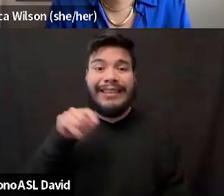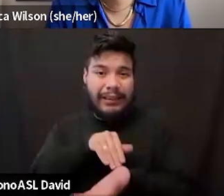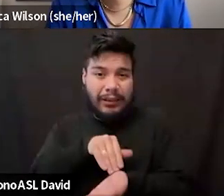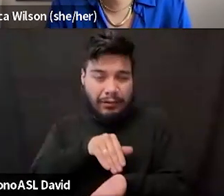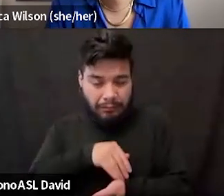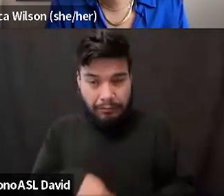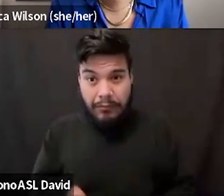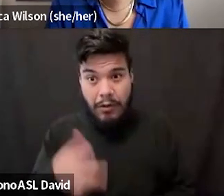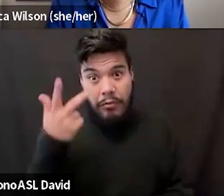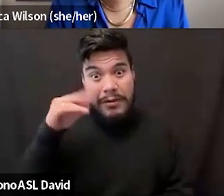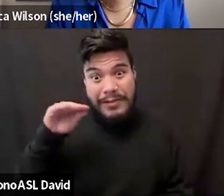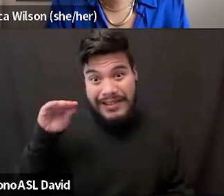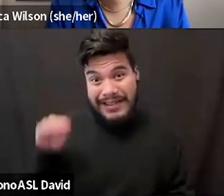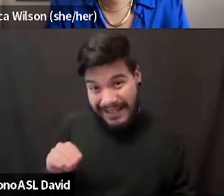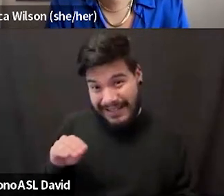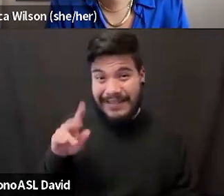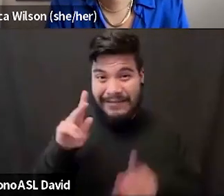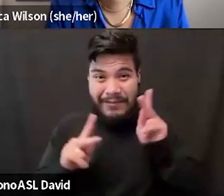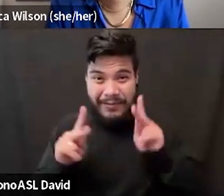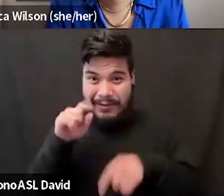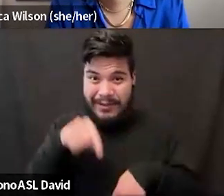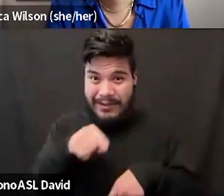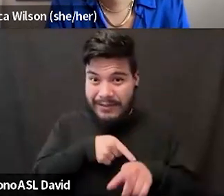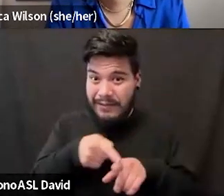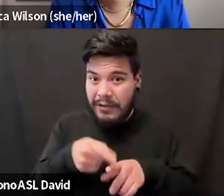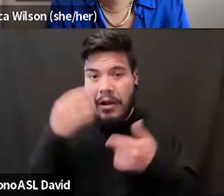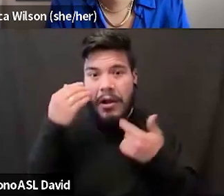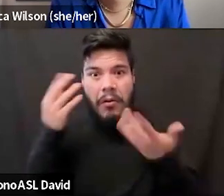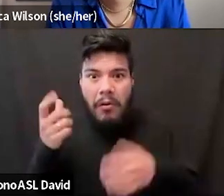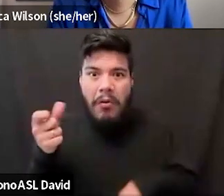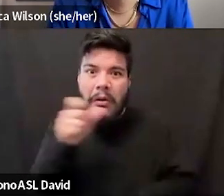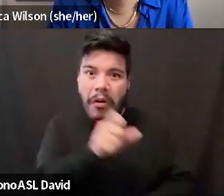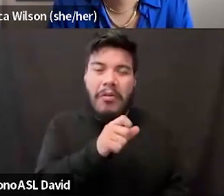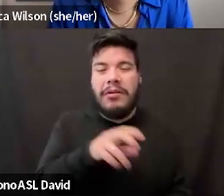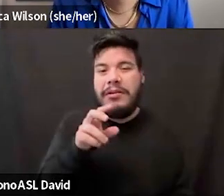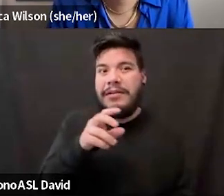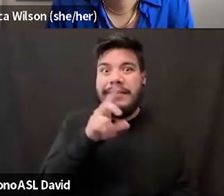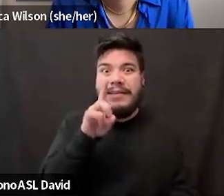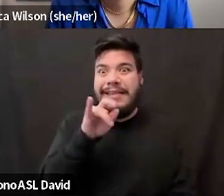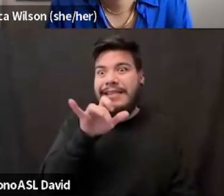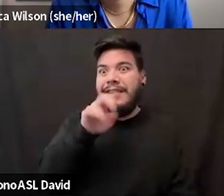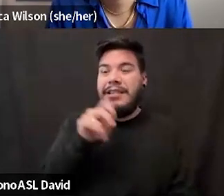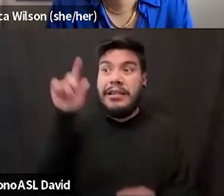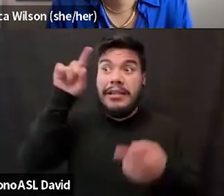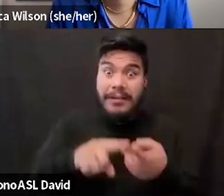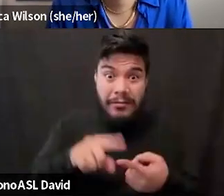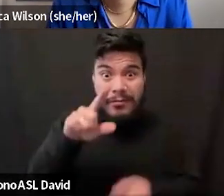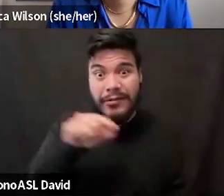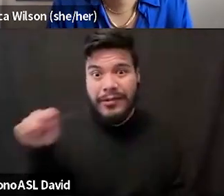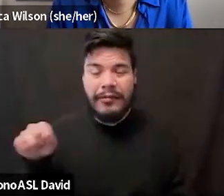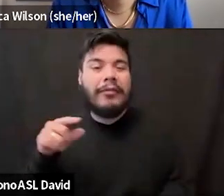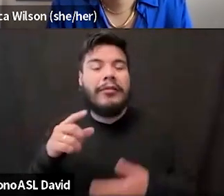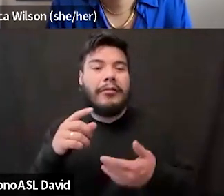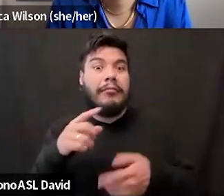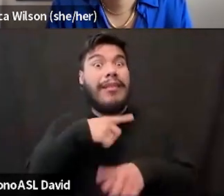of the people in the field. I didn't know another Black dietitian until 2020, and especially not an eating